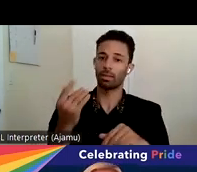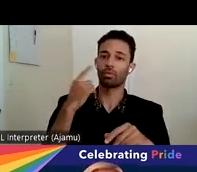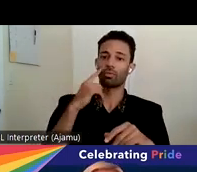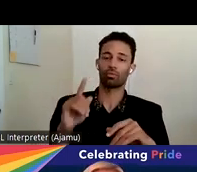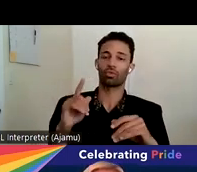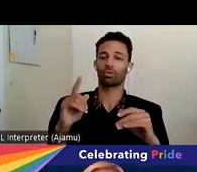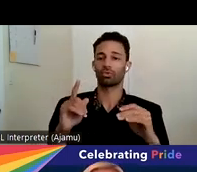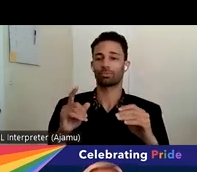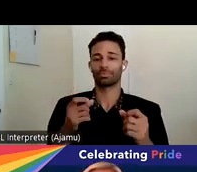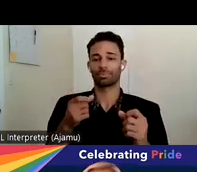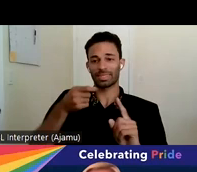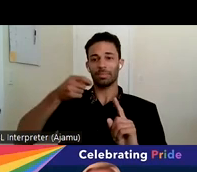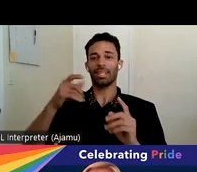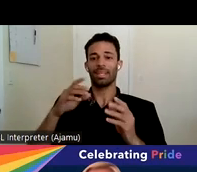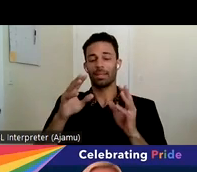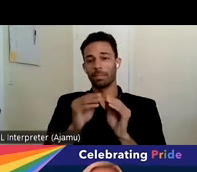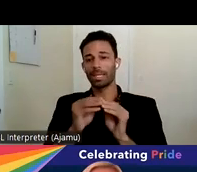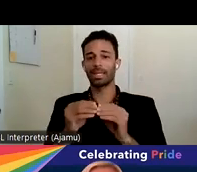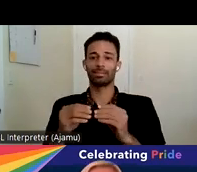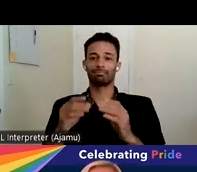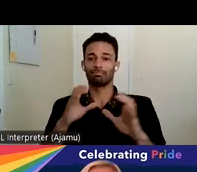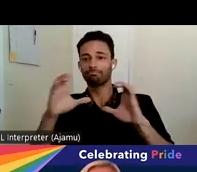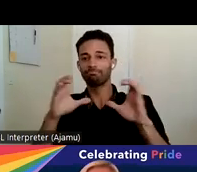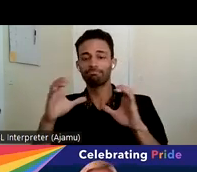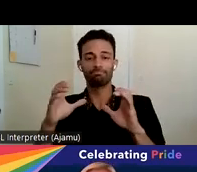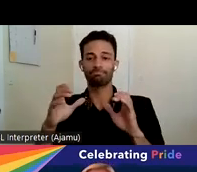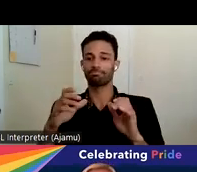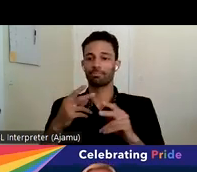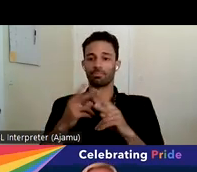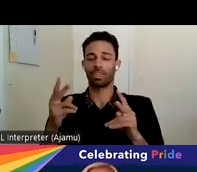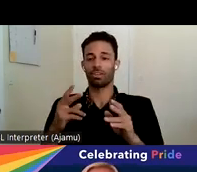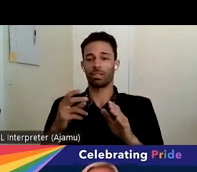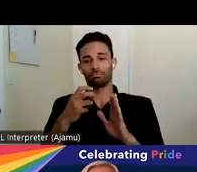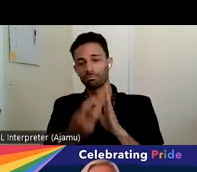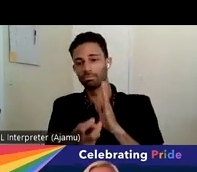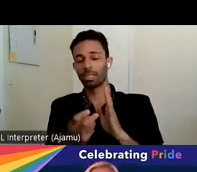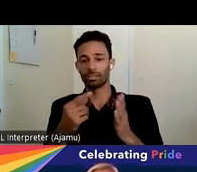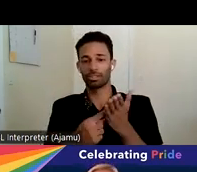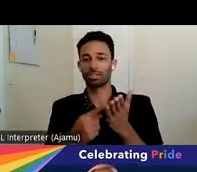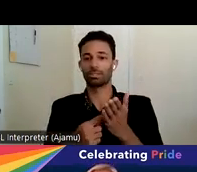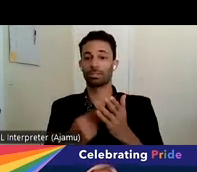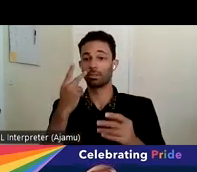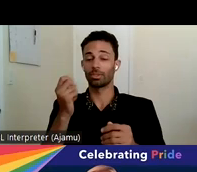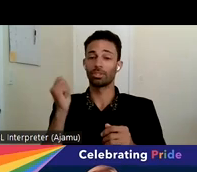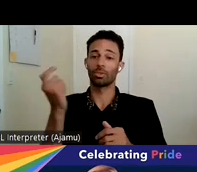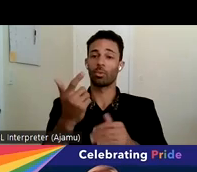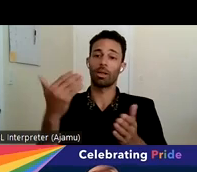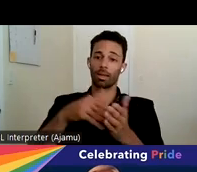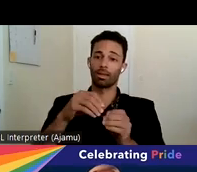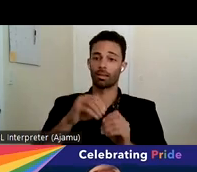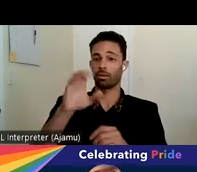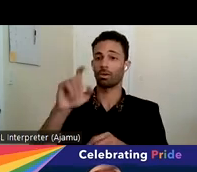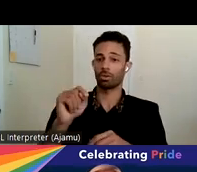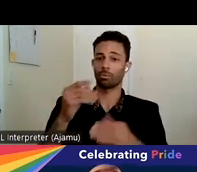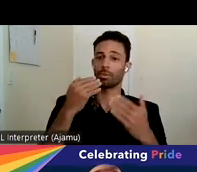the meeting and the dialogue and making for a very engaged discussion we'll see you all again in october thank